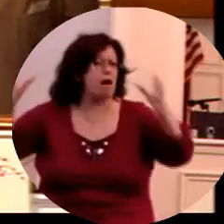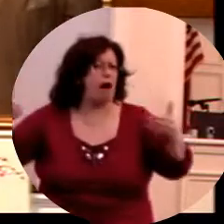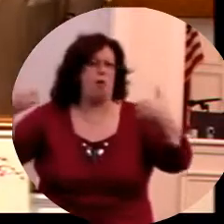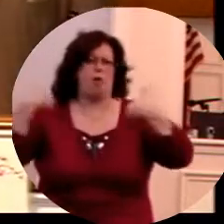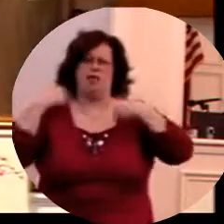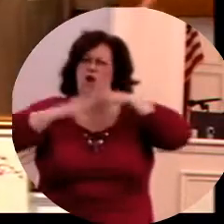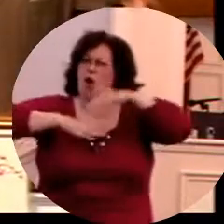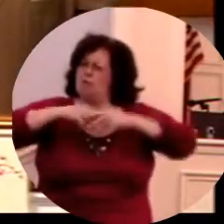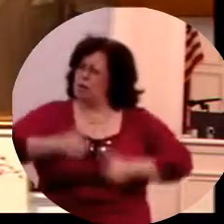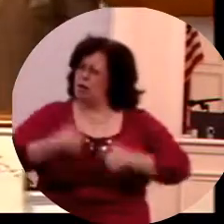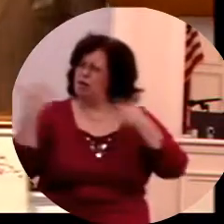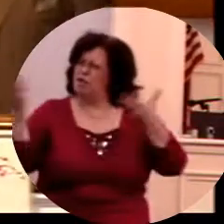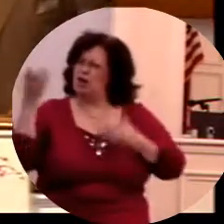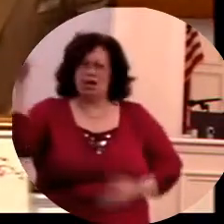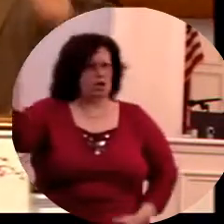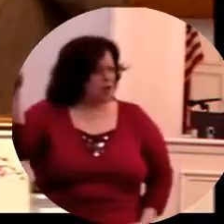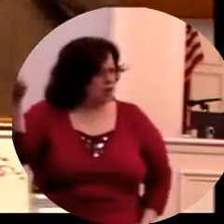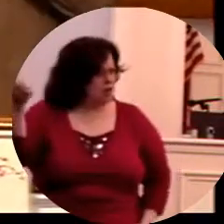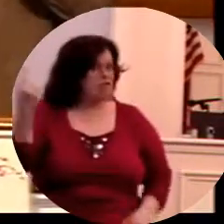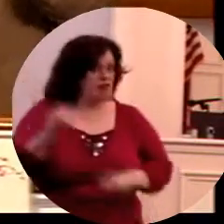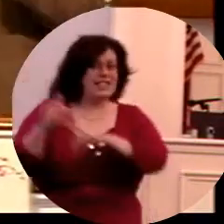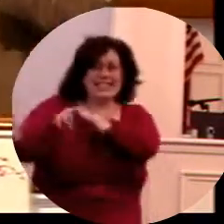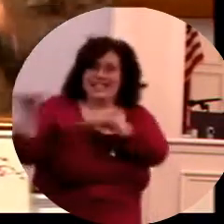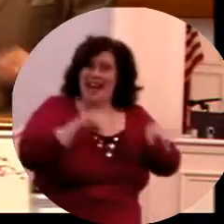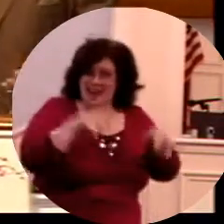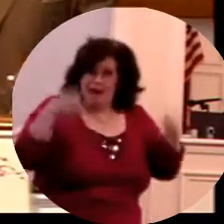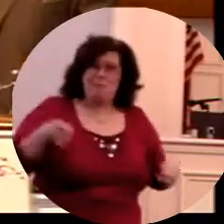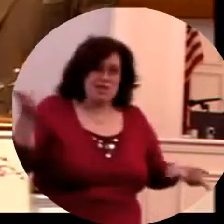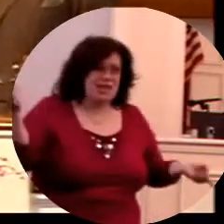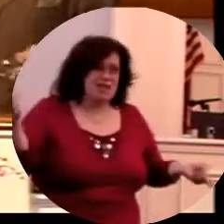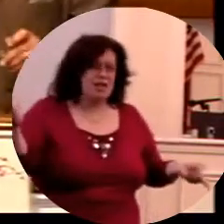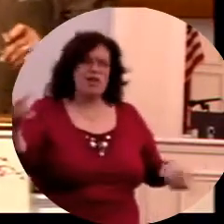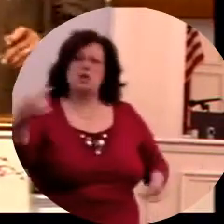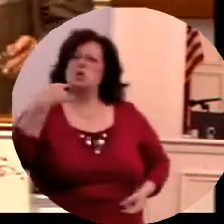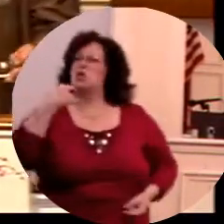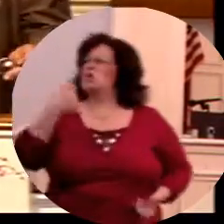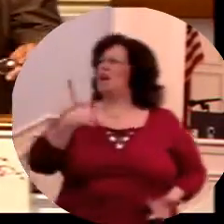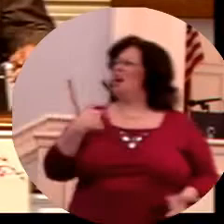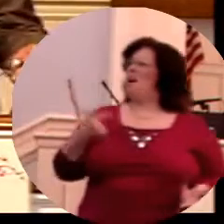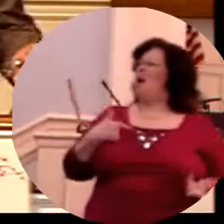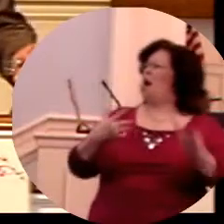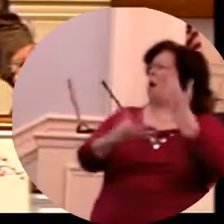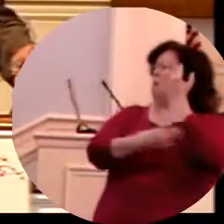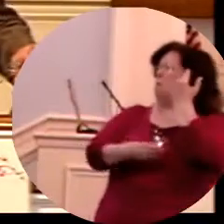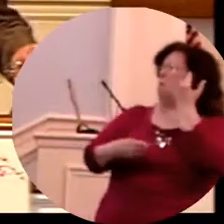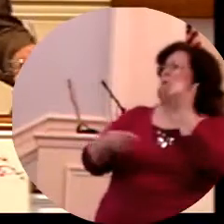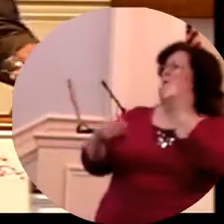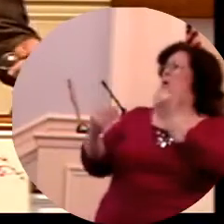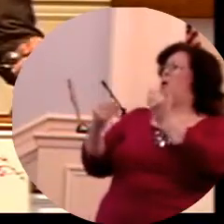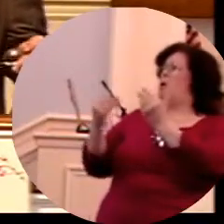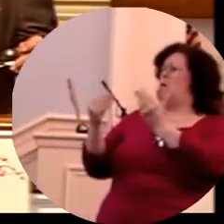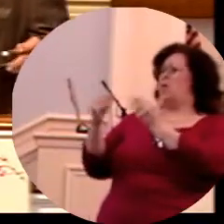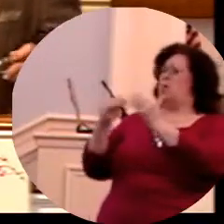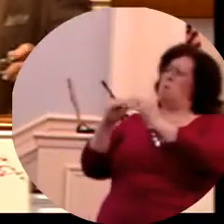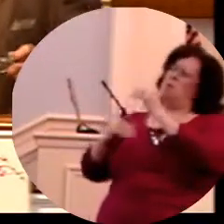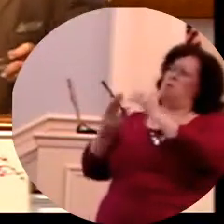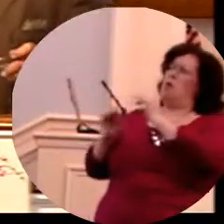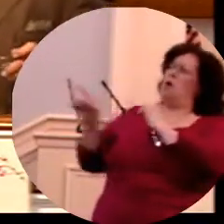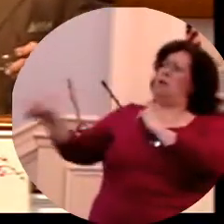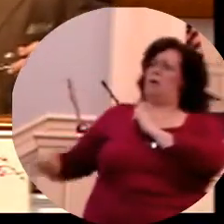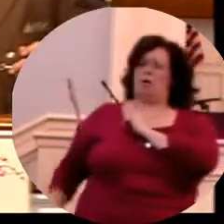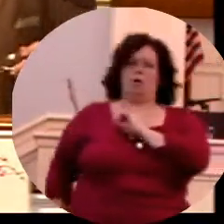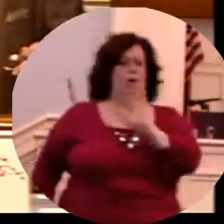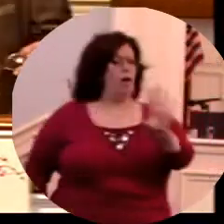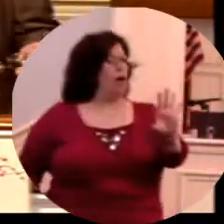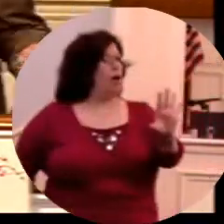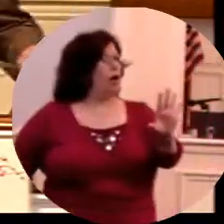live in a nation of prosperity? Now you listen, you said, well, I don't have what somebody else has, but you've got more than most of